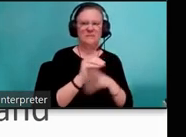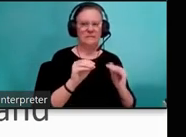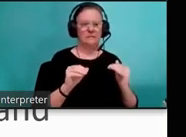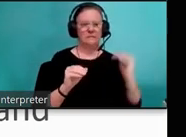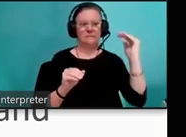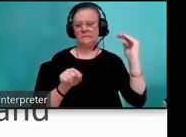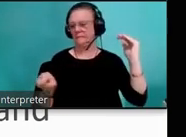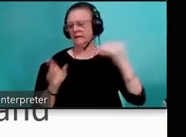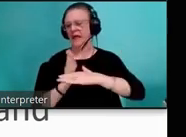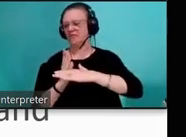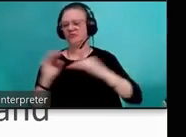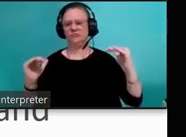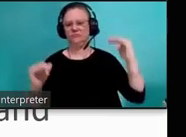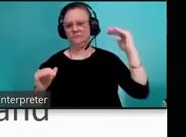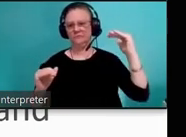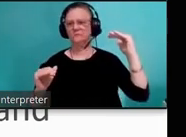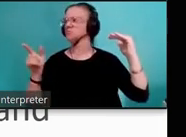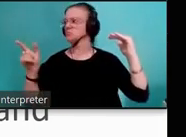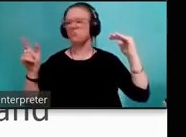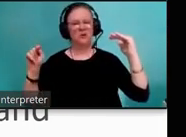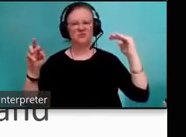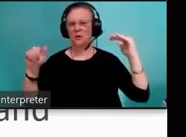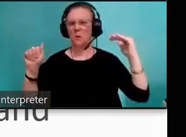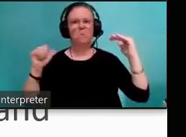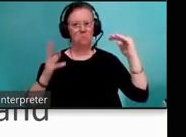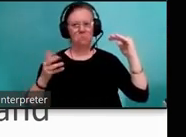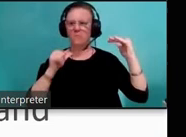average, which is below TARTA's threshold for disparate impact.